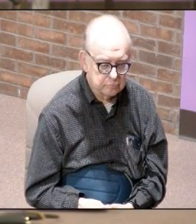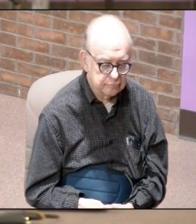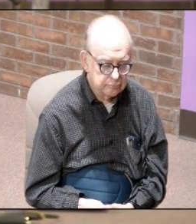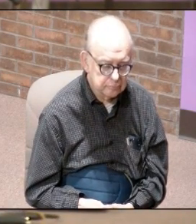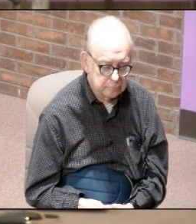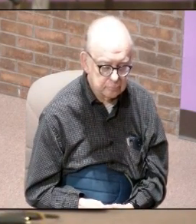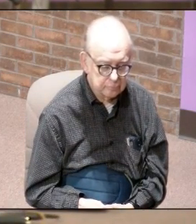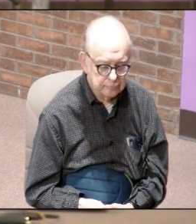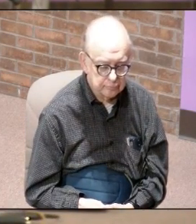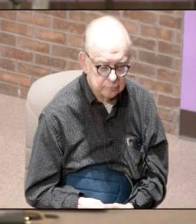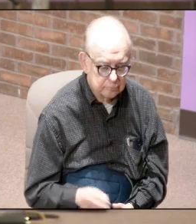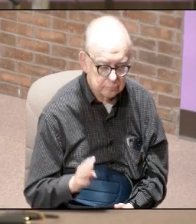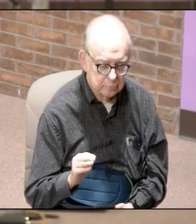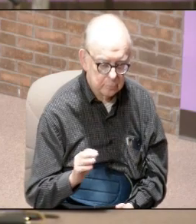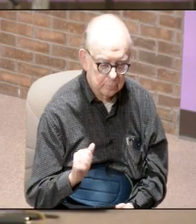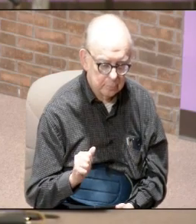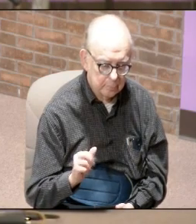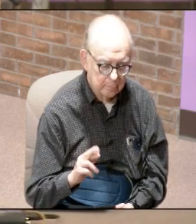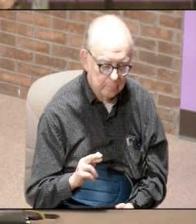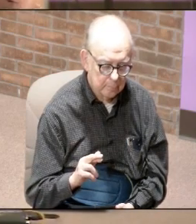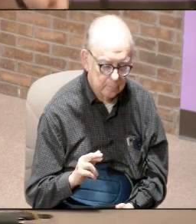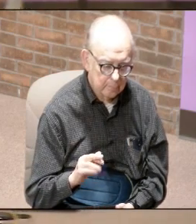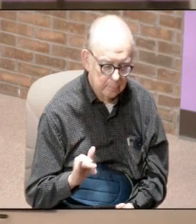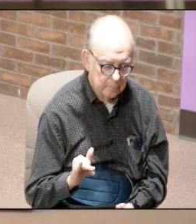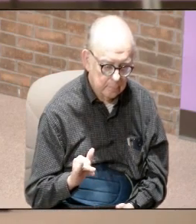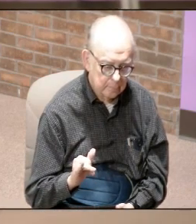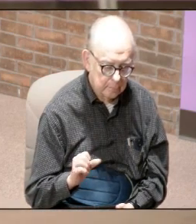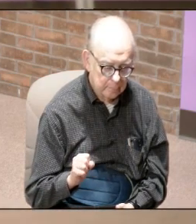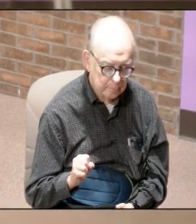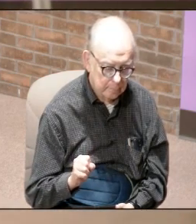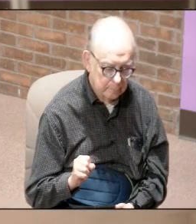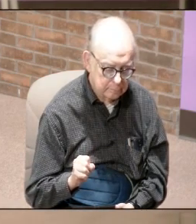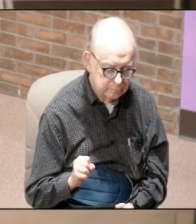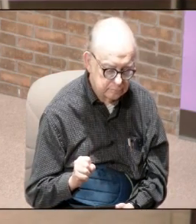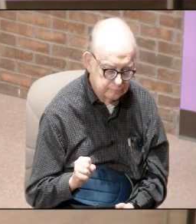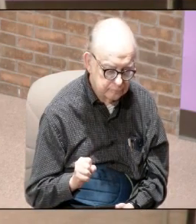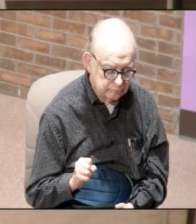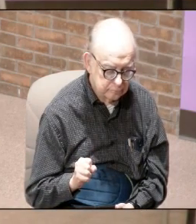called martys M-A-R-T-Y-S